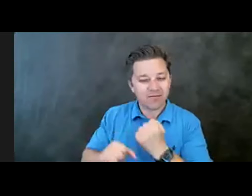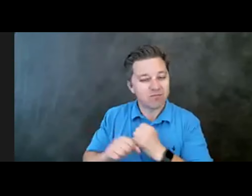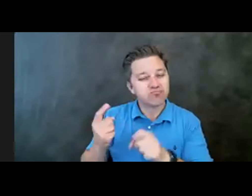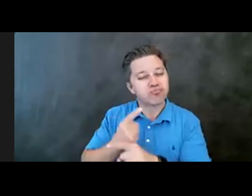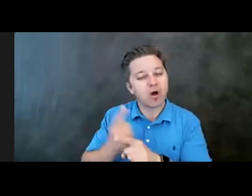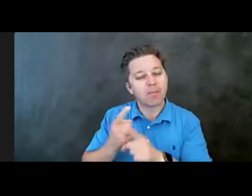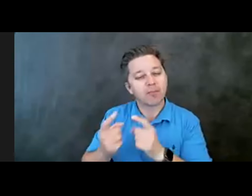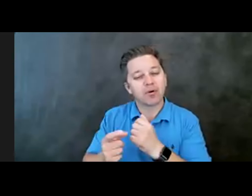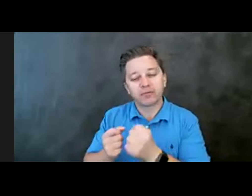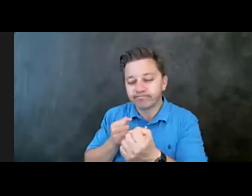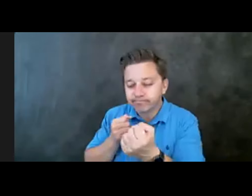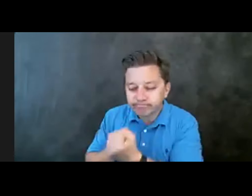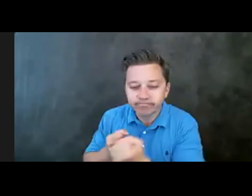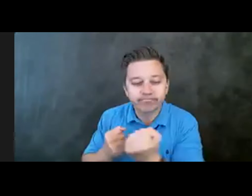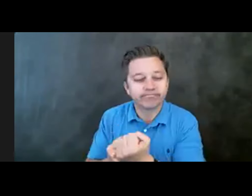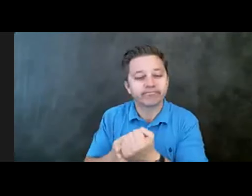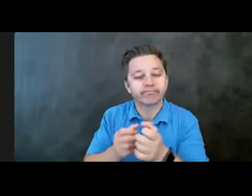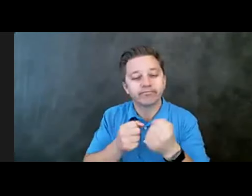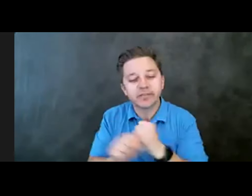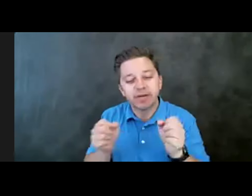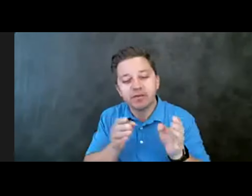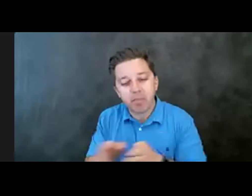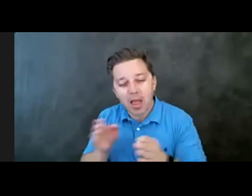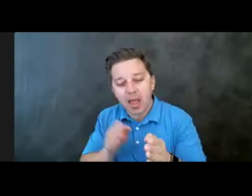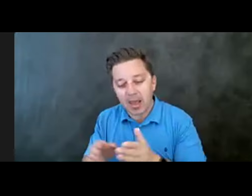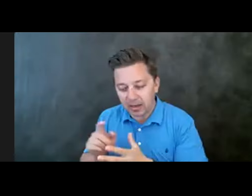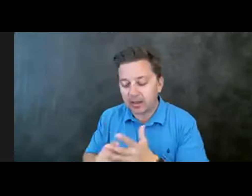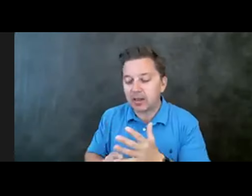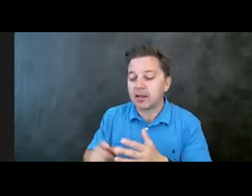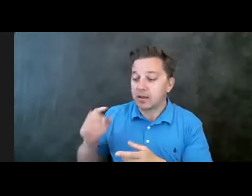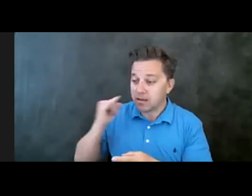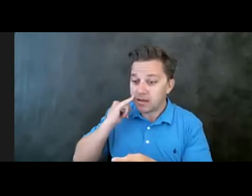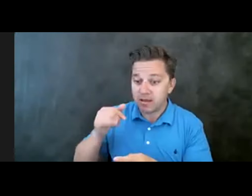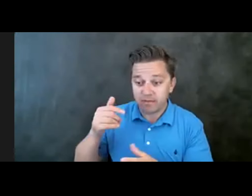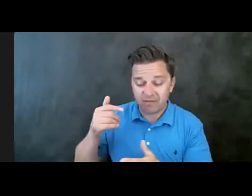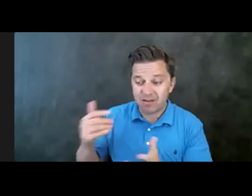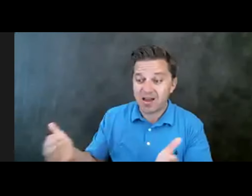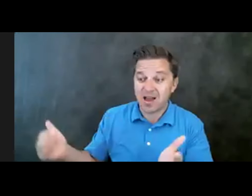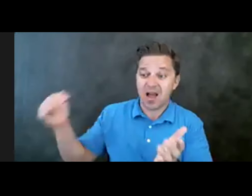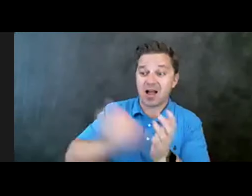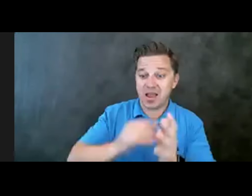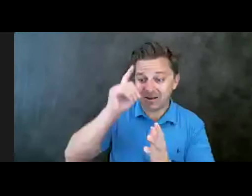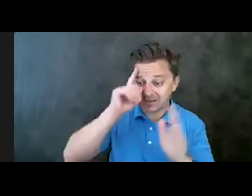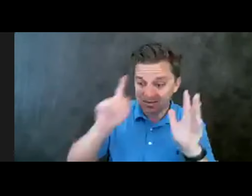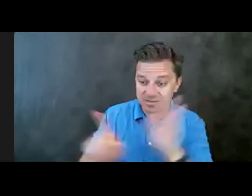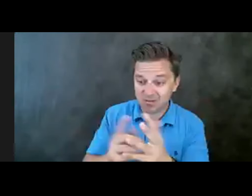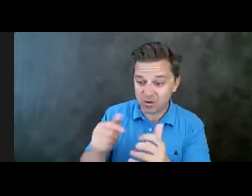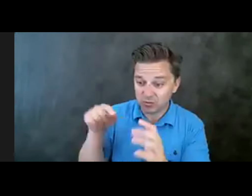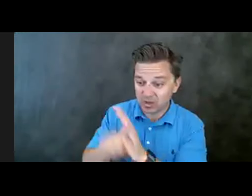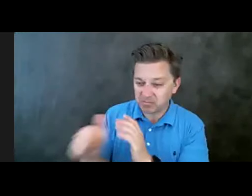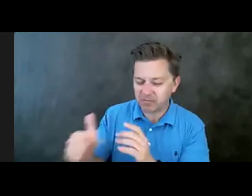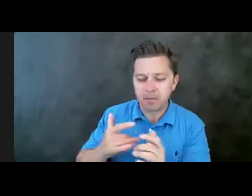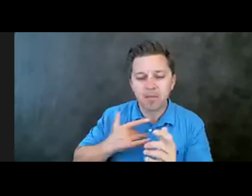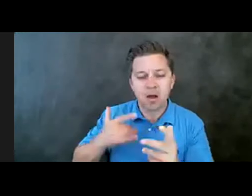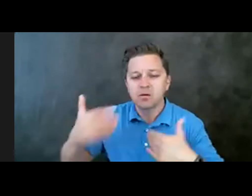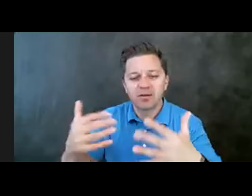care, if they do develop thoughts of suicide, they will oftentimes move more rapidly from thoughts into an attempt again. So I